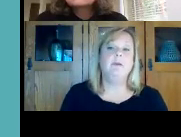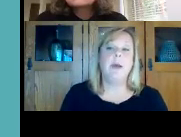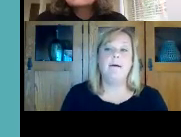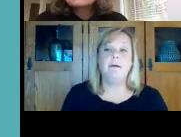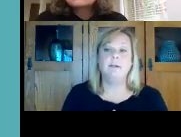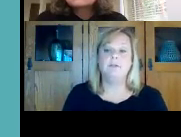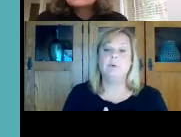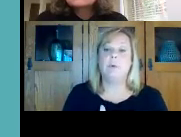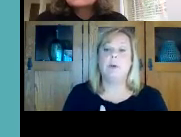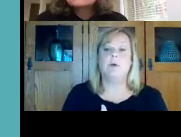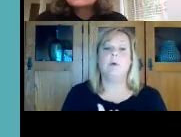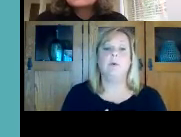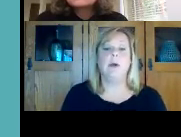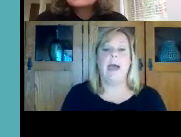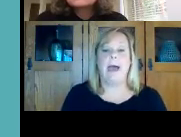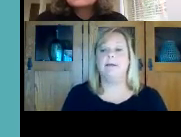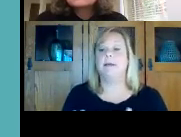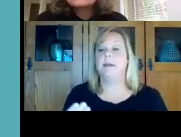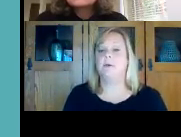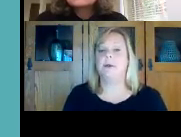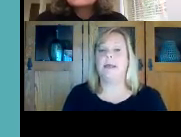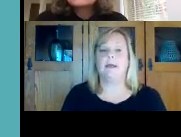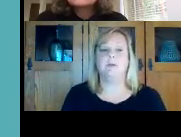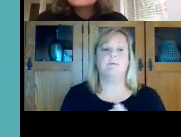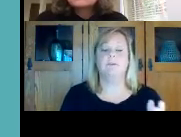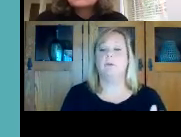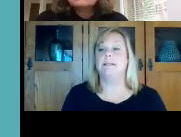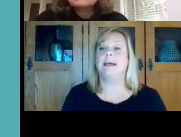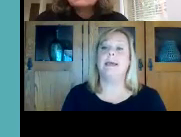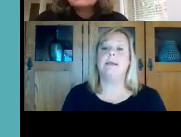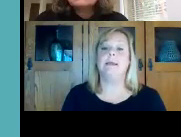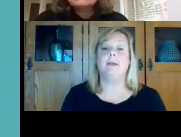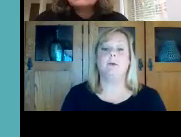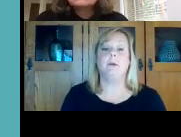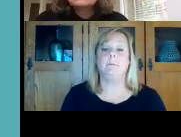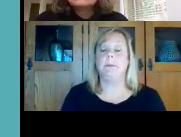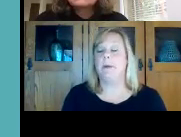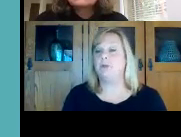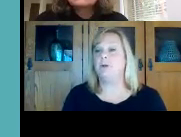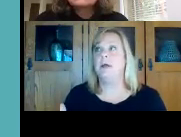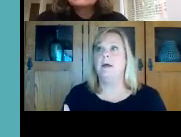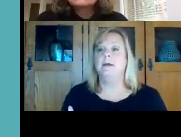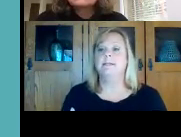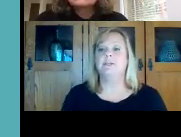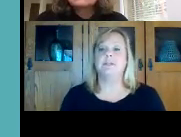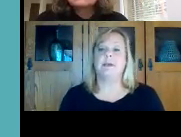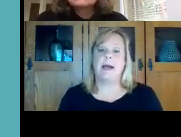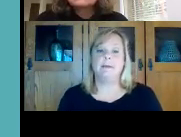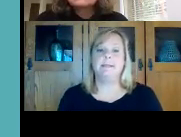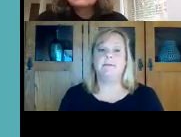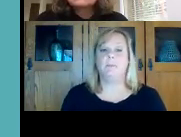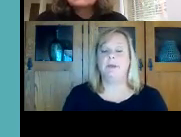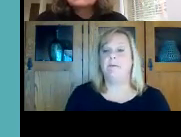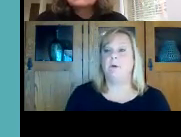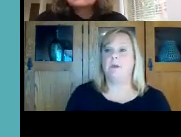if you have a consumer who has a hearing and or vision loss that can't accurately be measured such as the